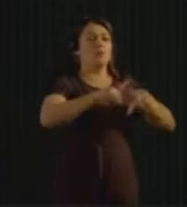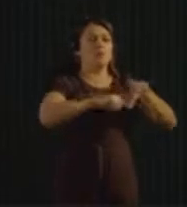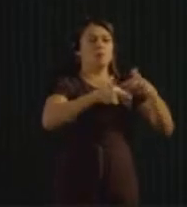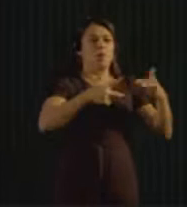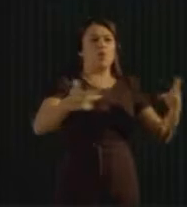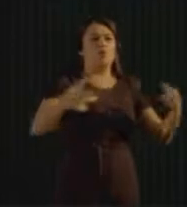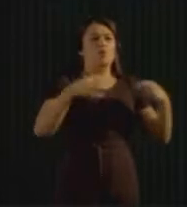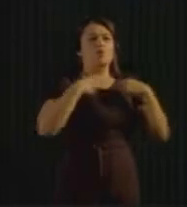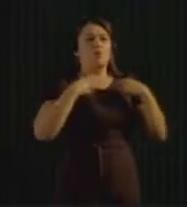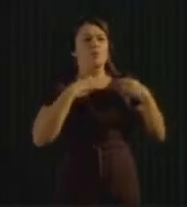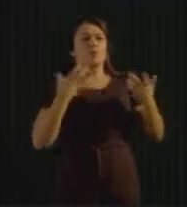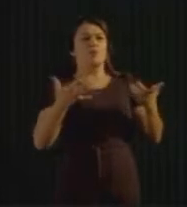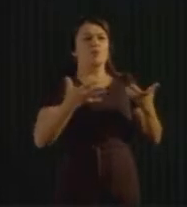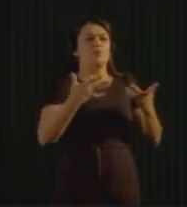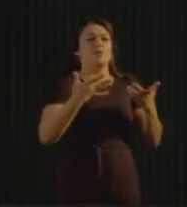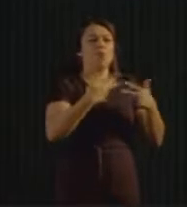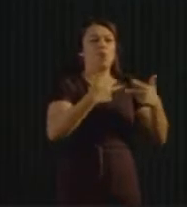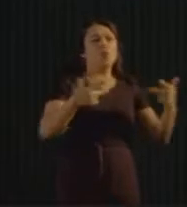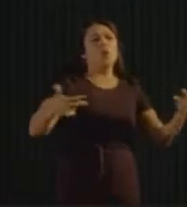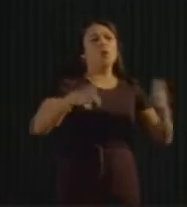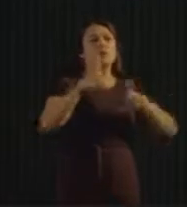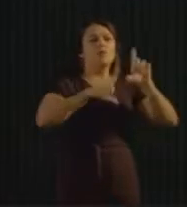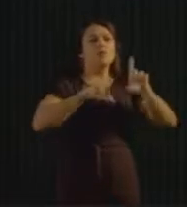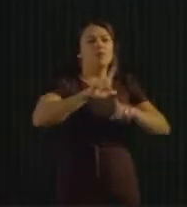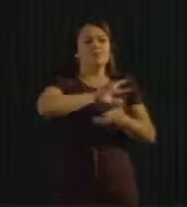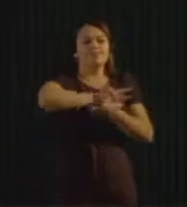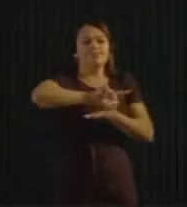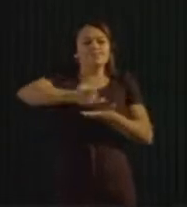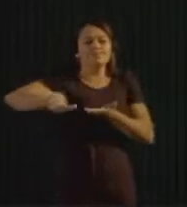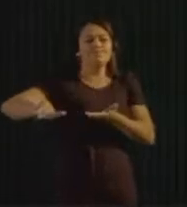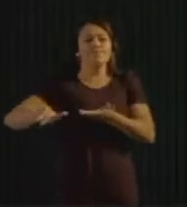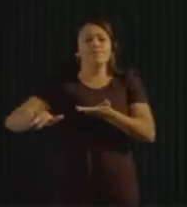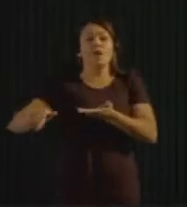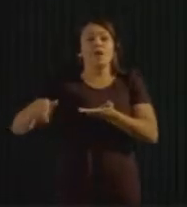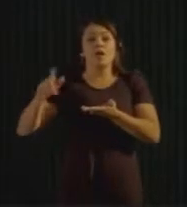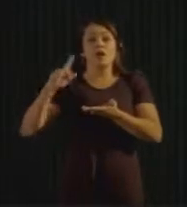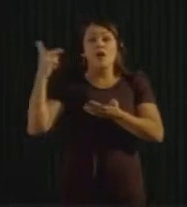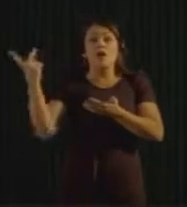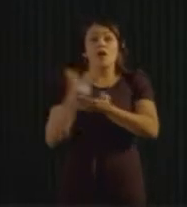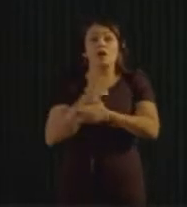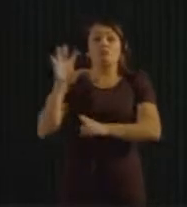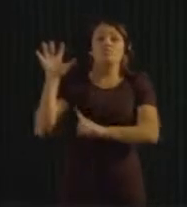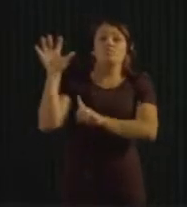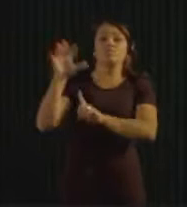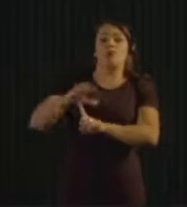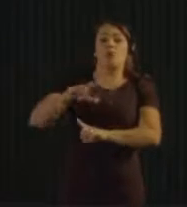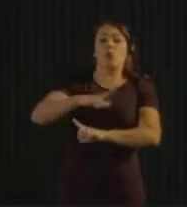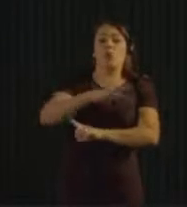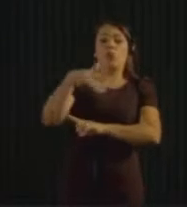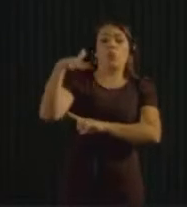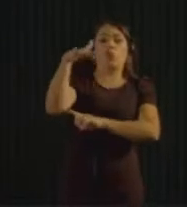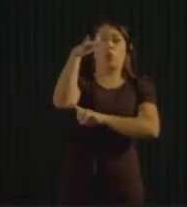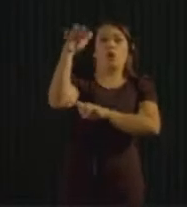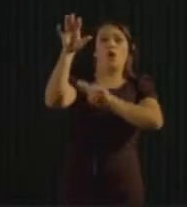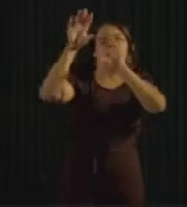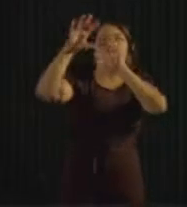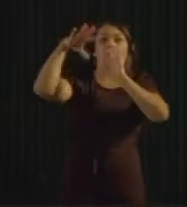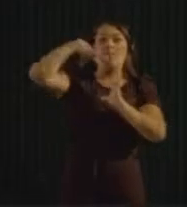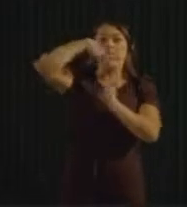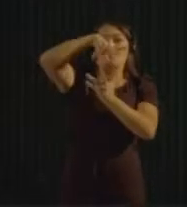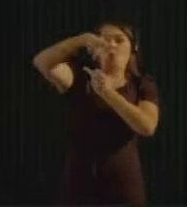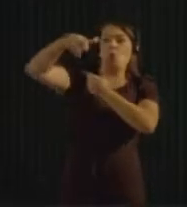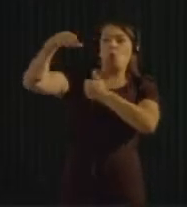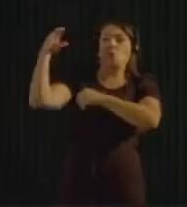the global warming, defrostation, emission of environment, toxins, plastic fields, seas and so on. Our only belief over the fragile,